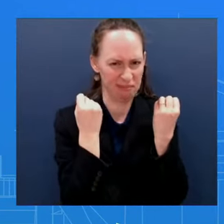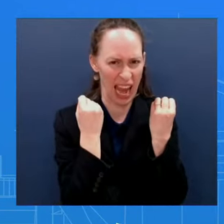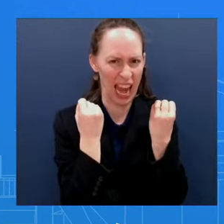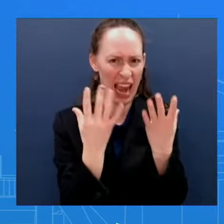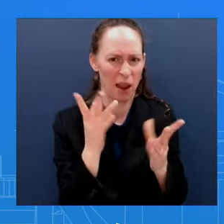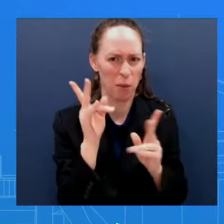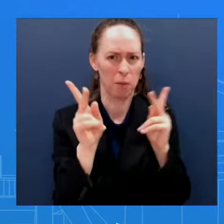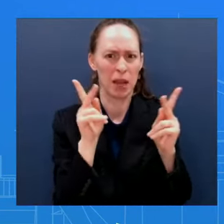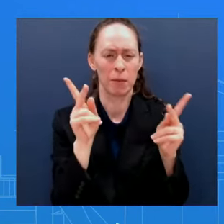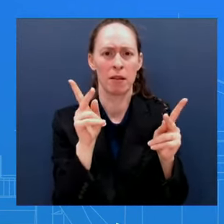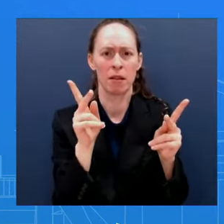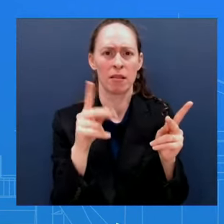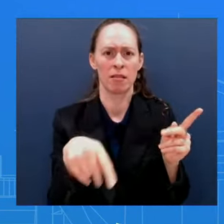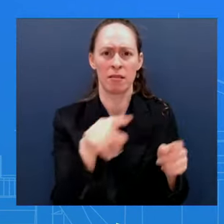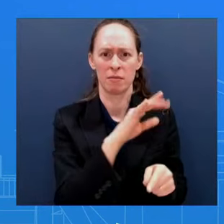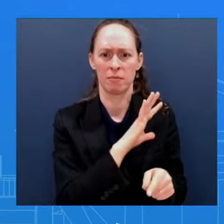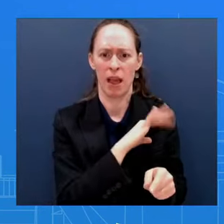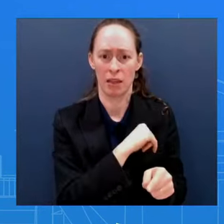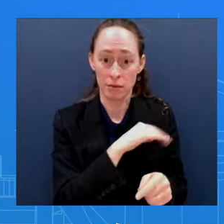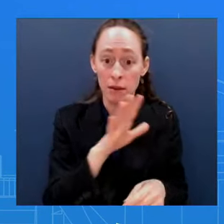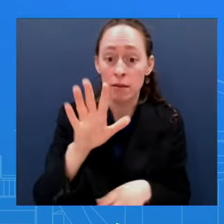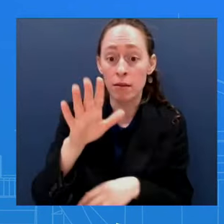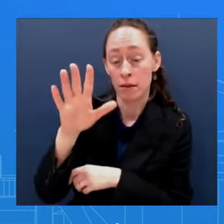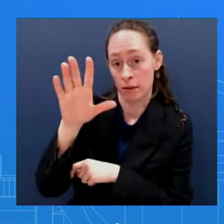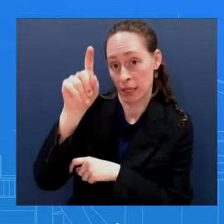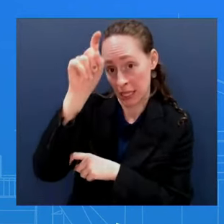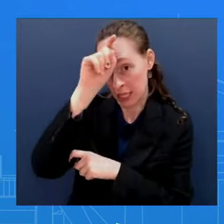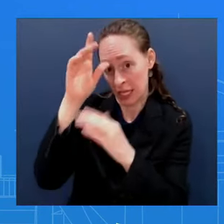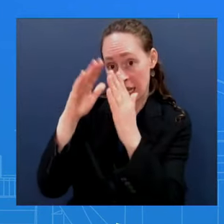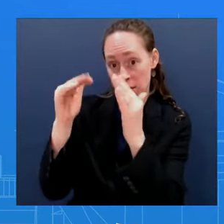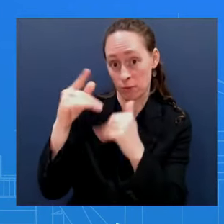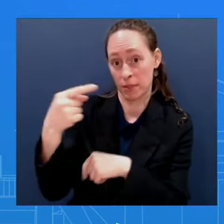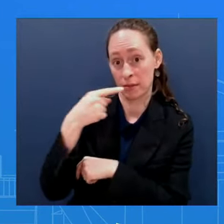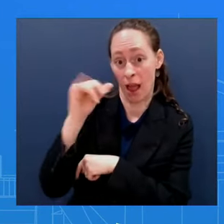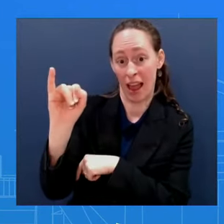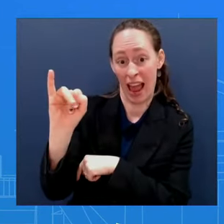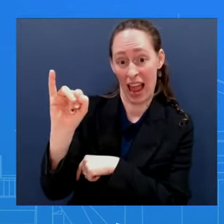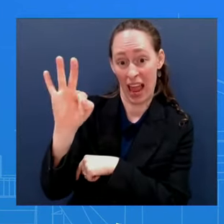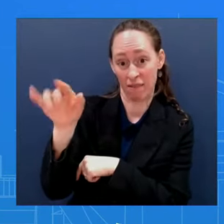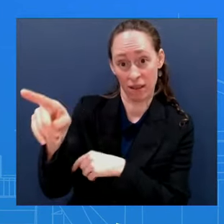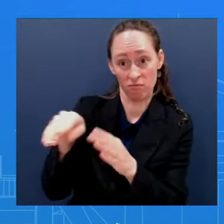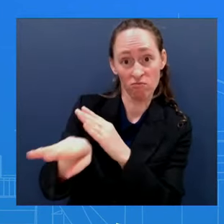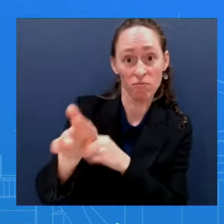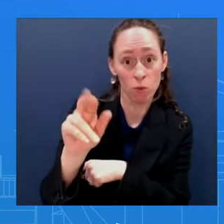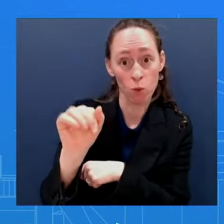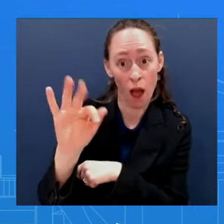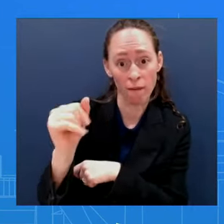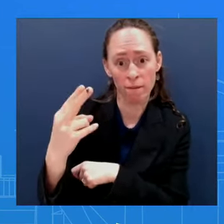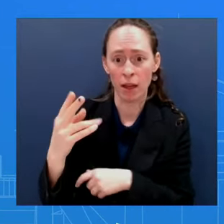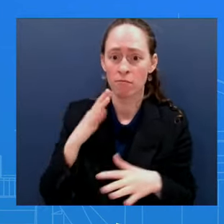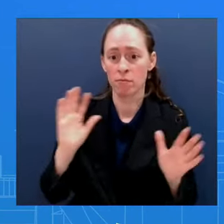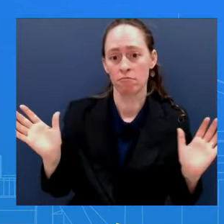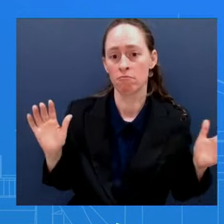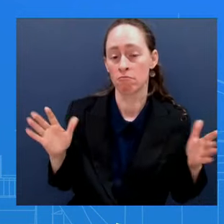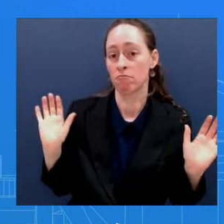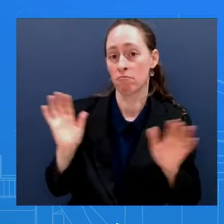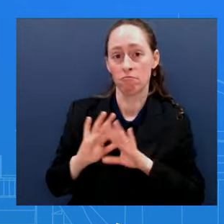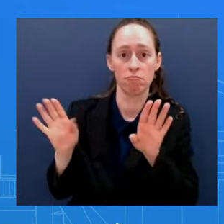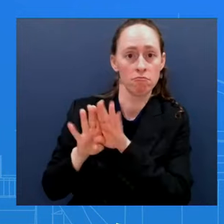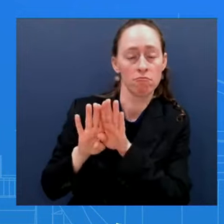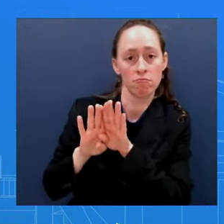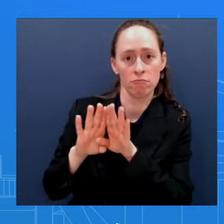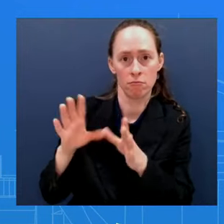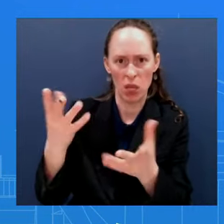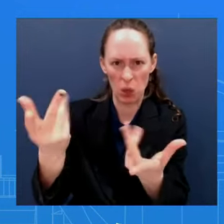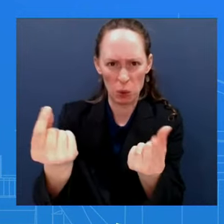invaded Rafa So how does the White House navigate this rather complex picture? Yeah, I tried to address that in my opening